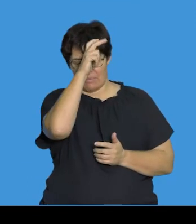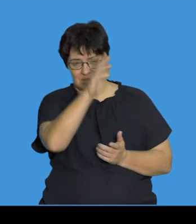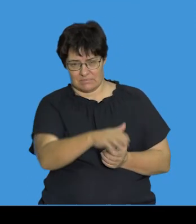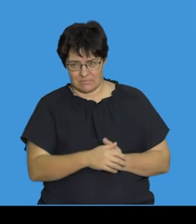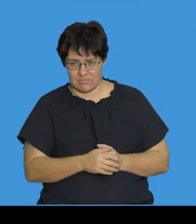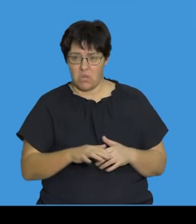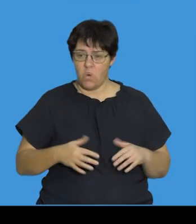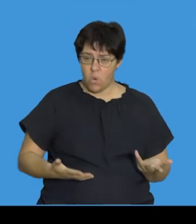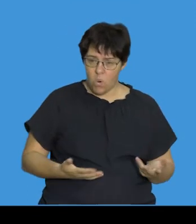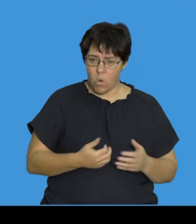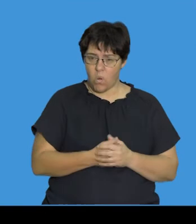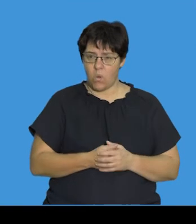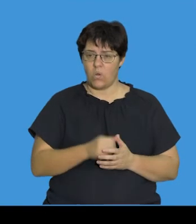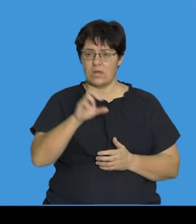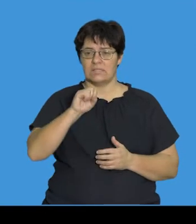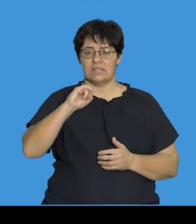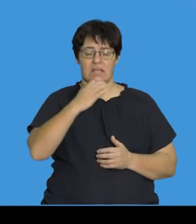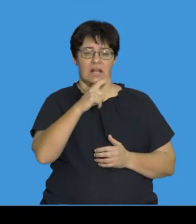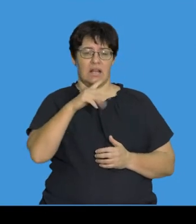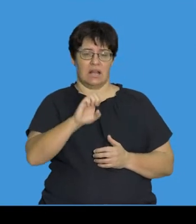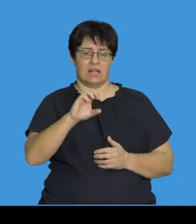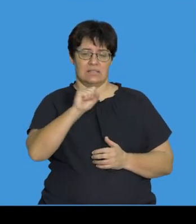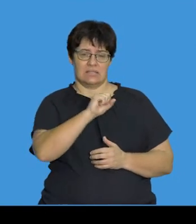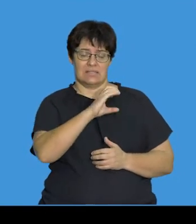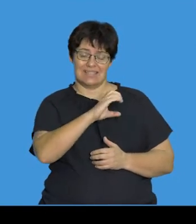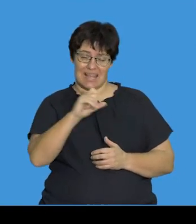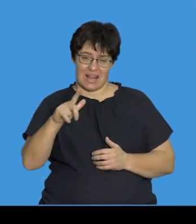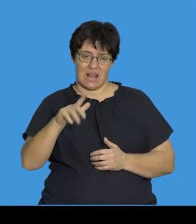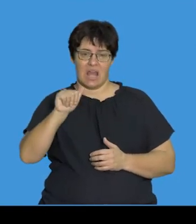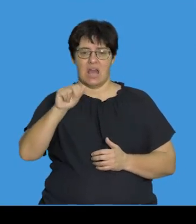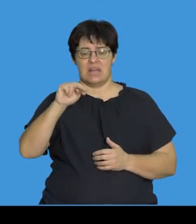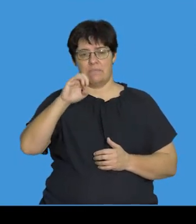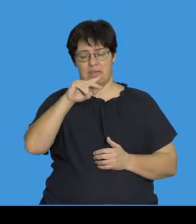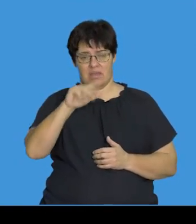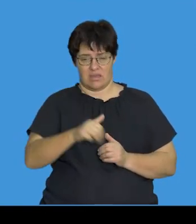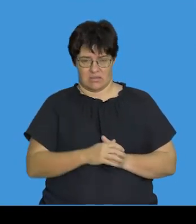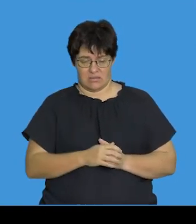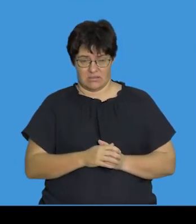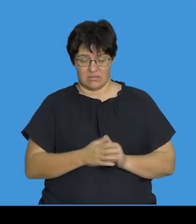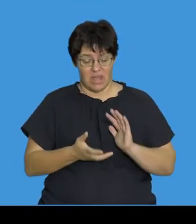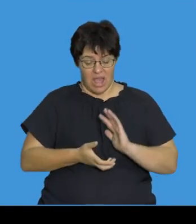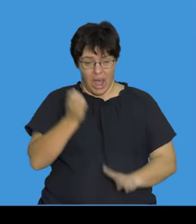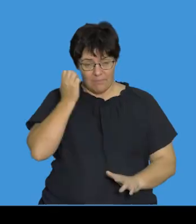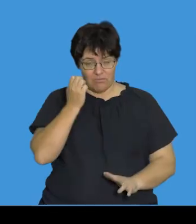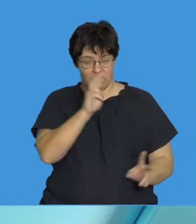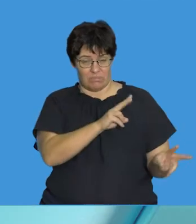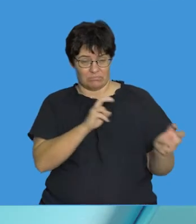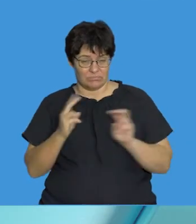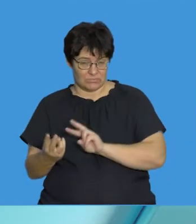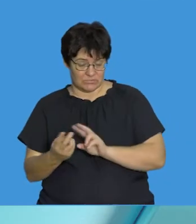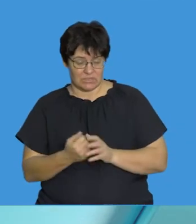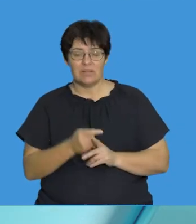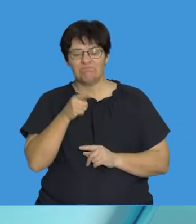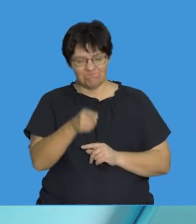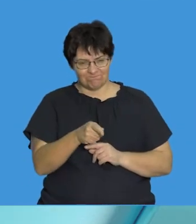or even sickle cell anemia. So, when we look at harmful mutations, we refer